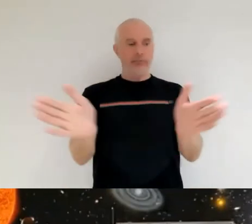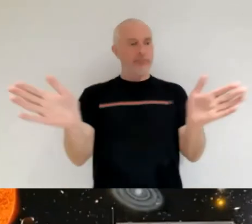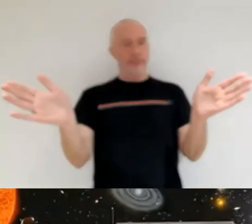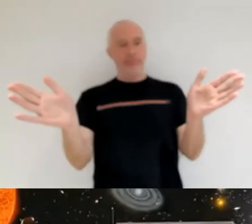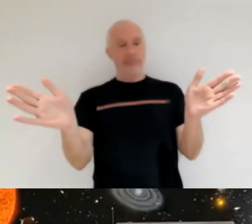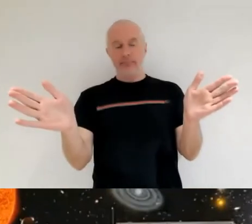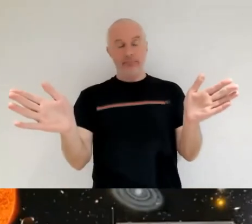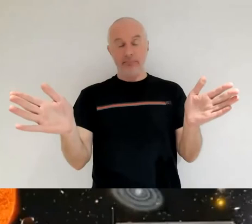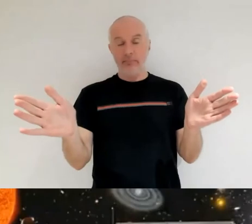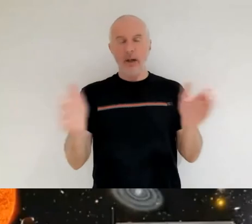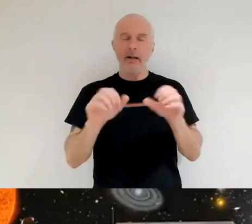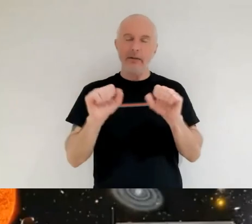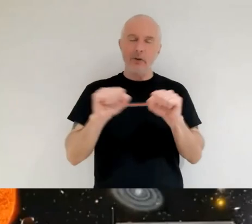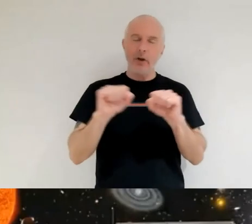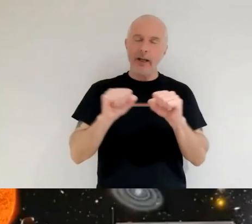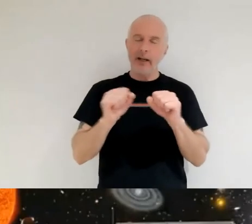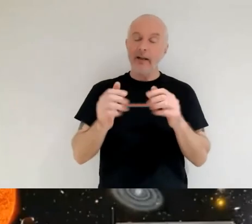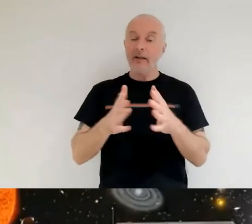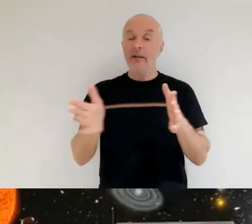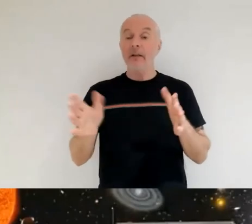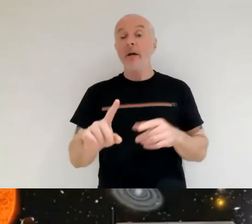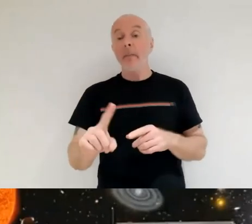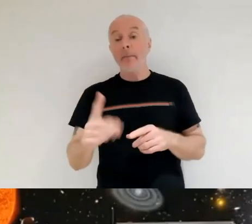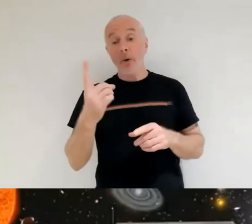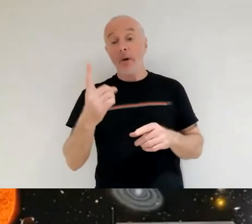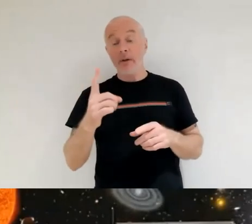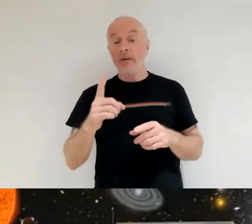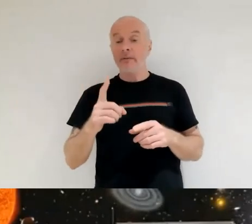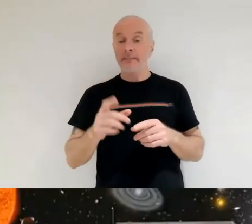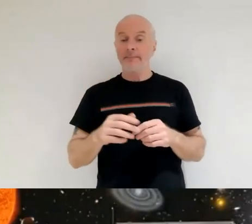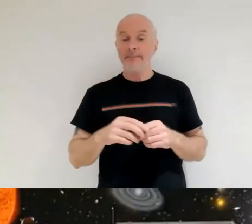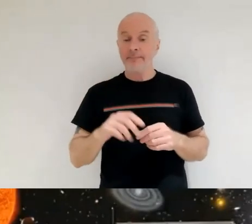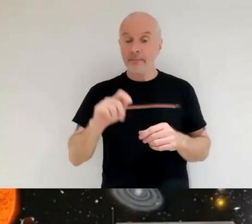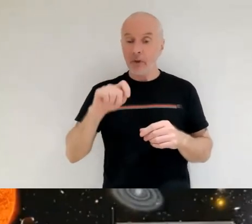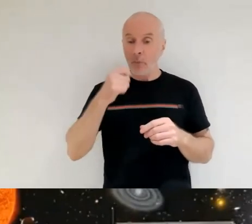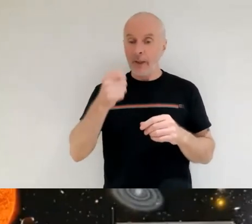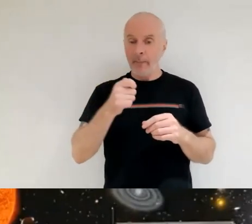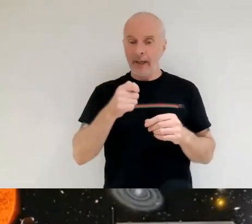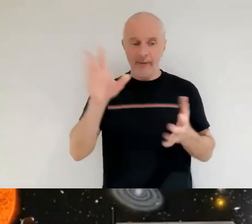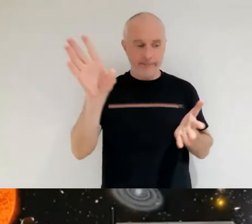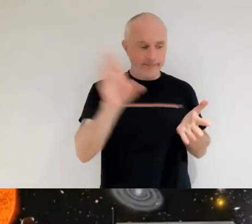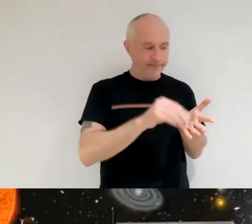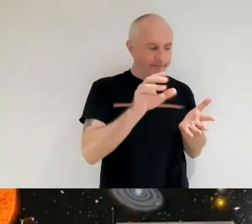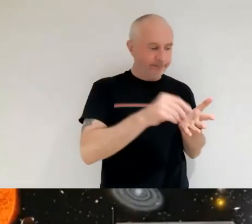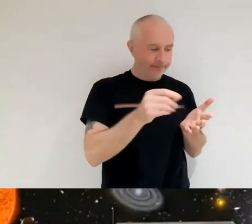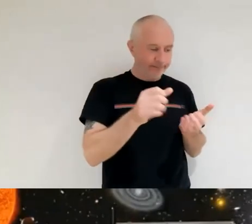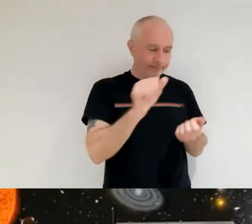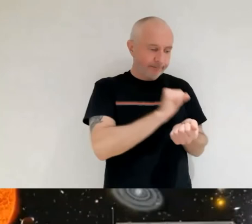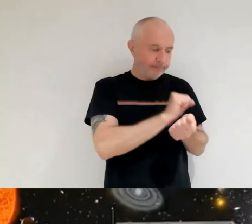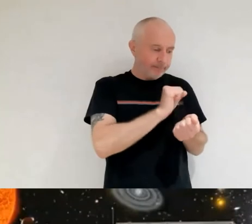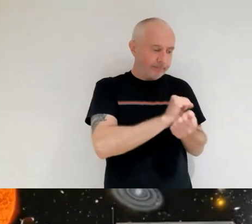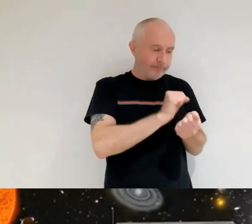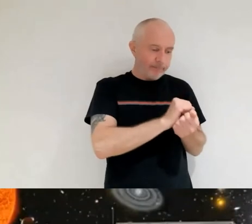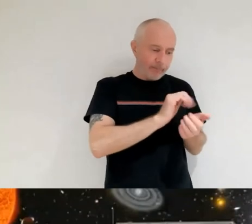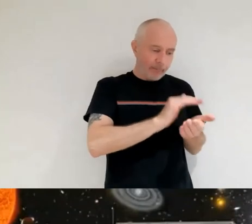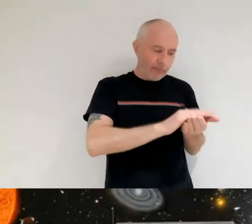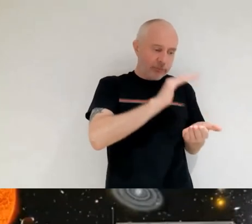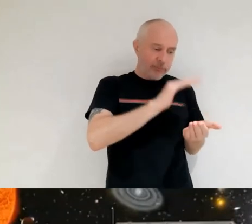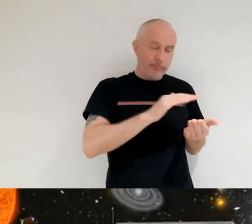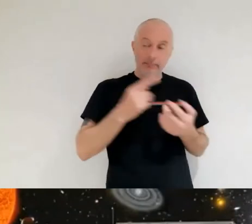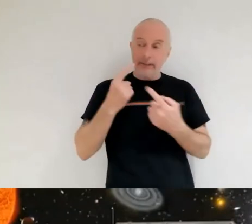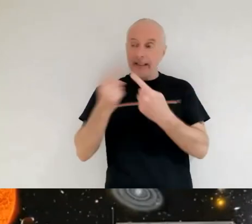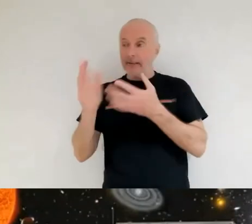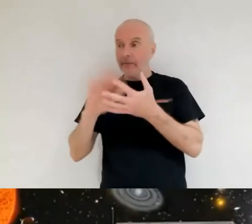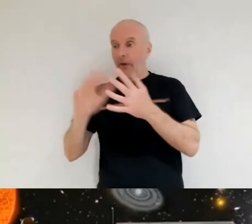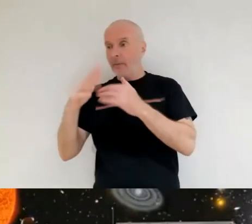available to the public but there is going to be a repository of um data from the web telescope that will